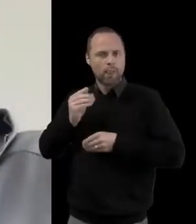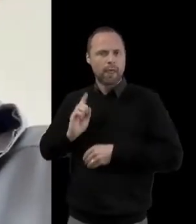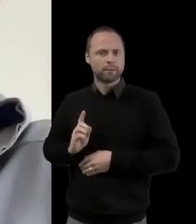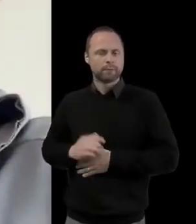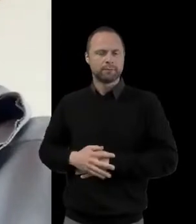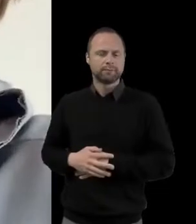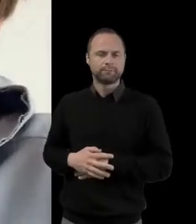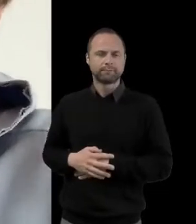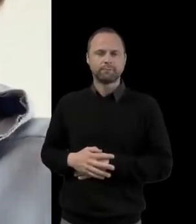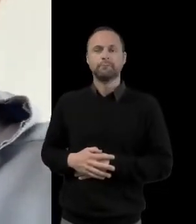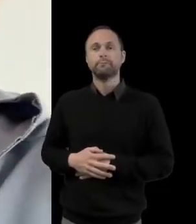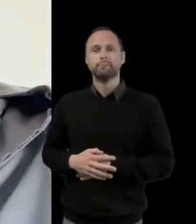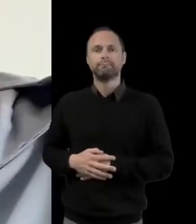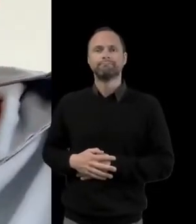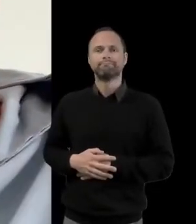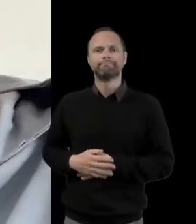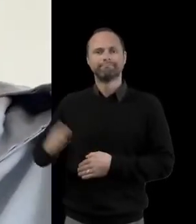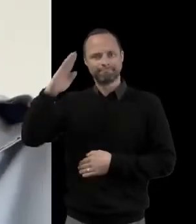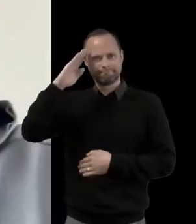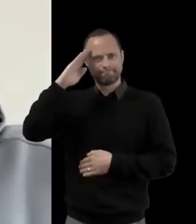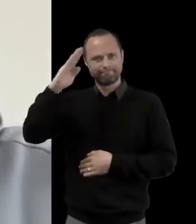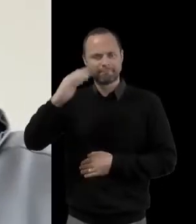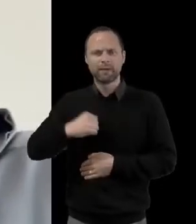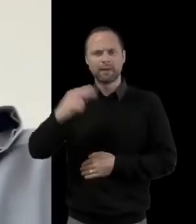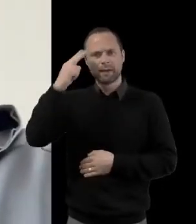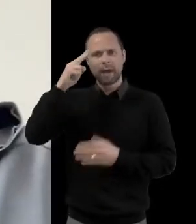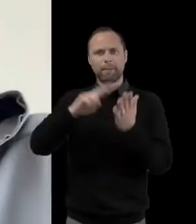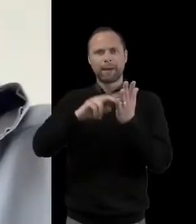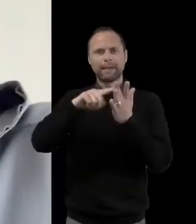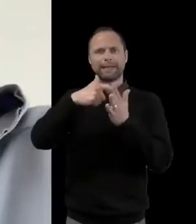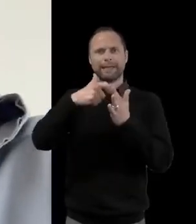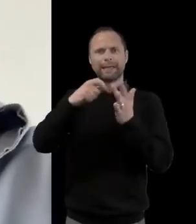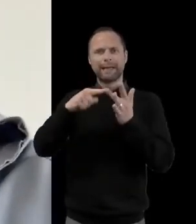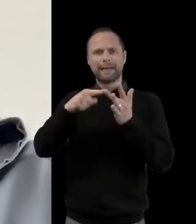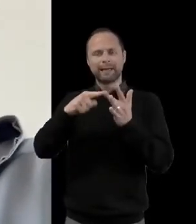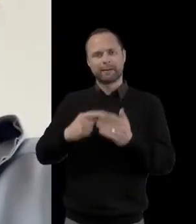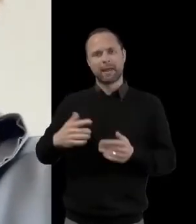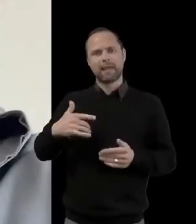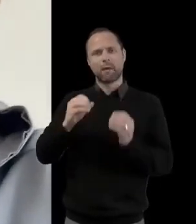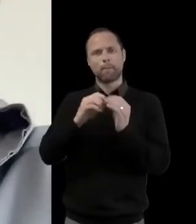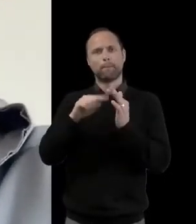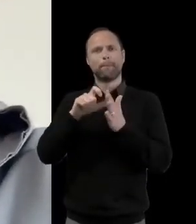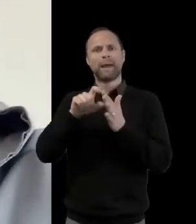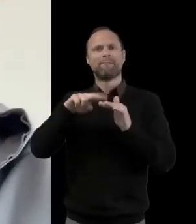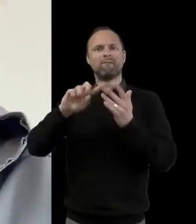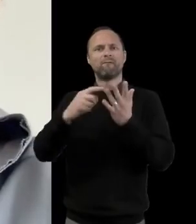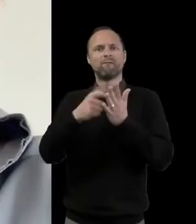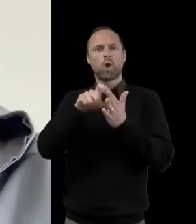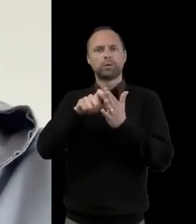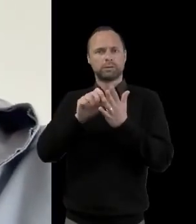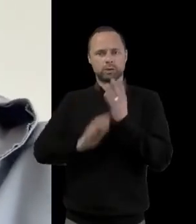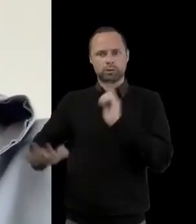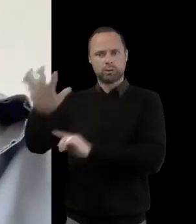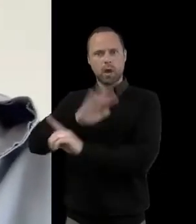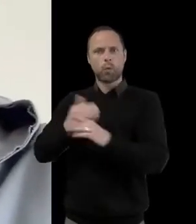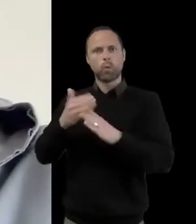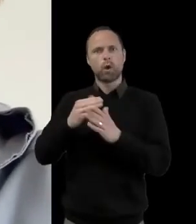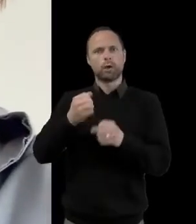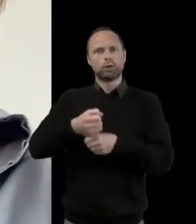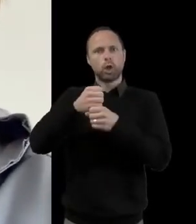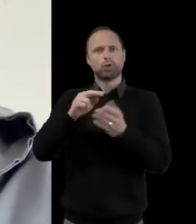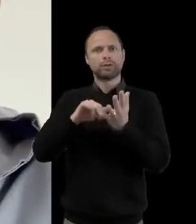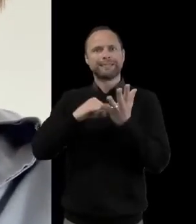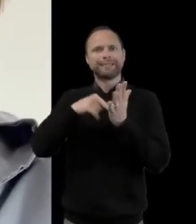Hi, my name's Nikki and I live in Arlesey and Bedfordshire. I work for a church in St. Neots, which is about